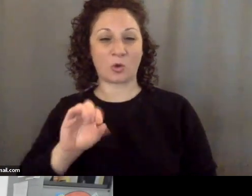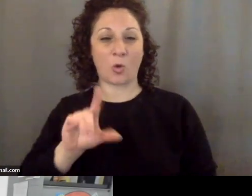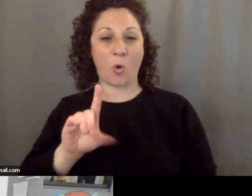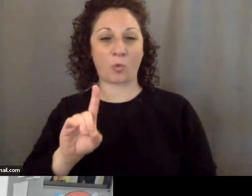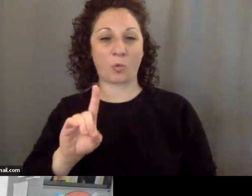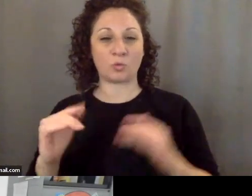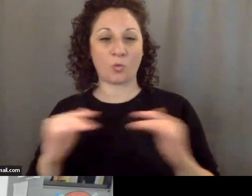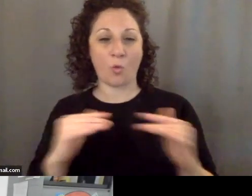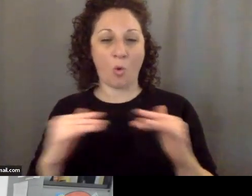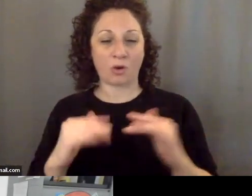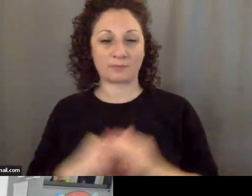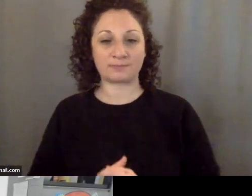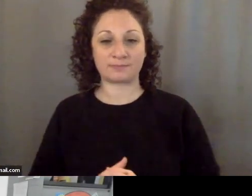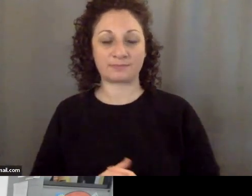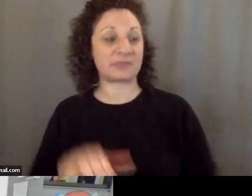yes